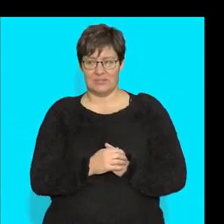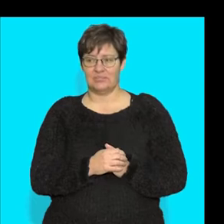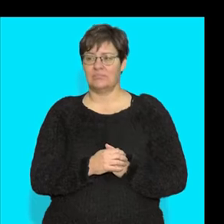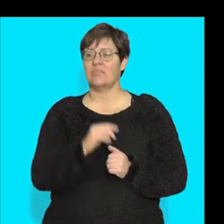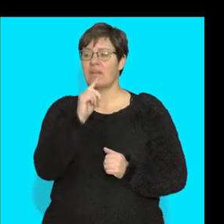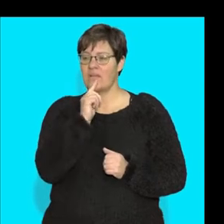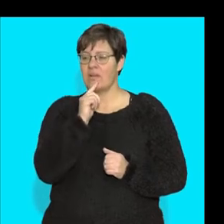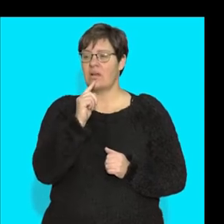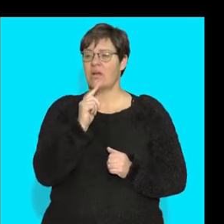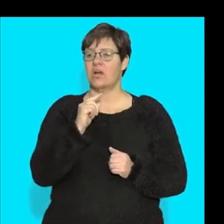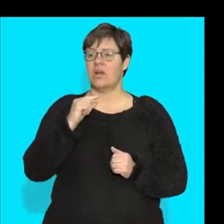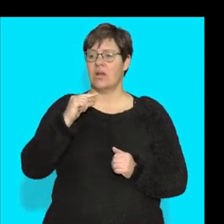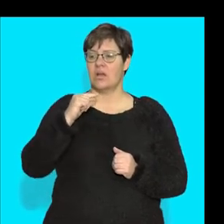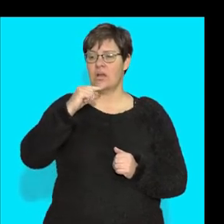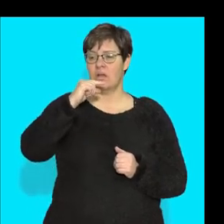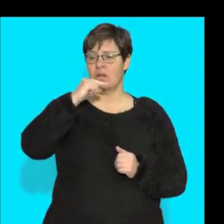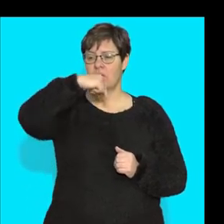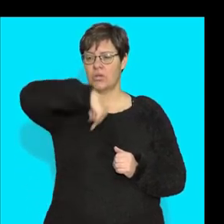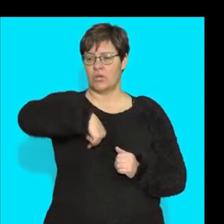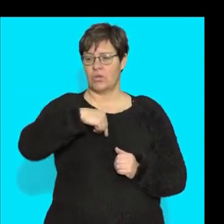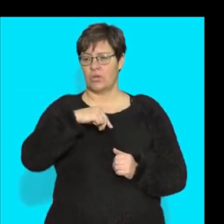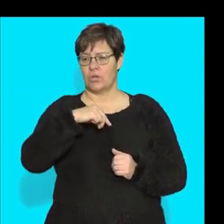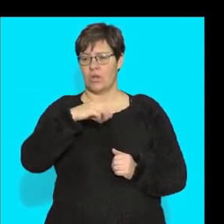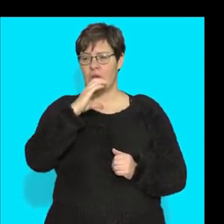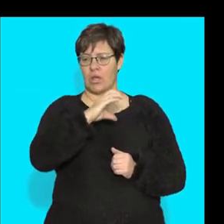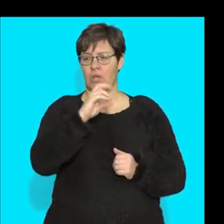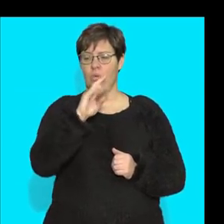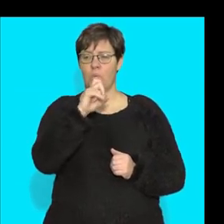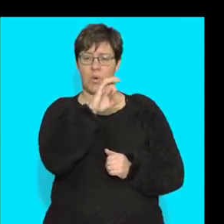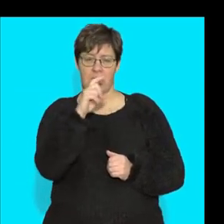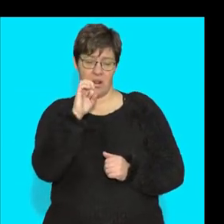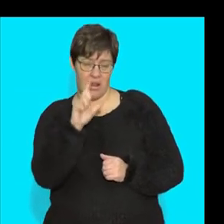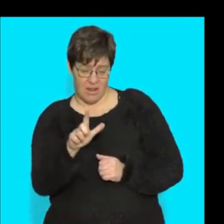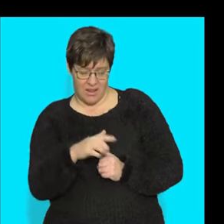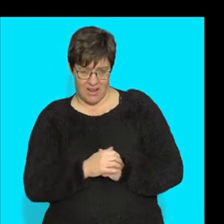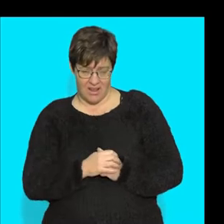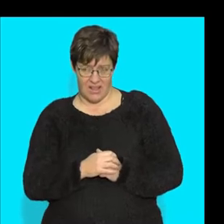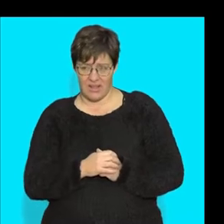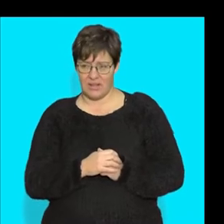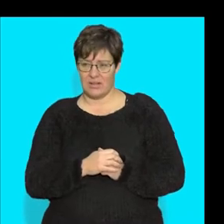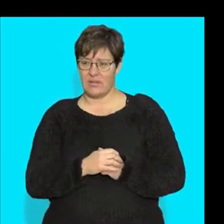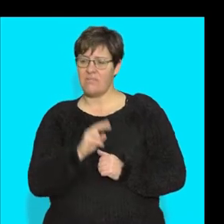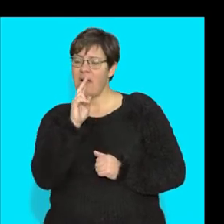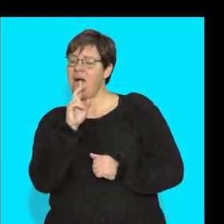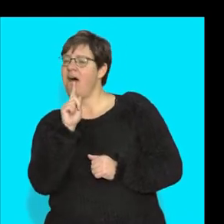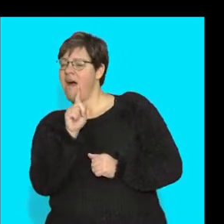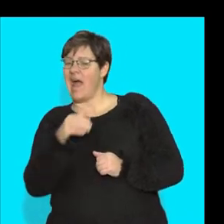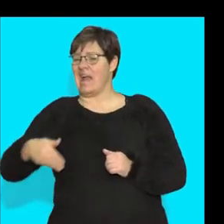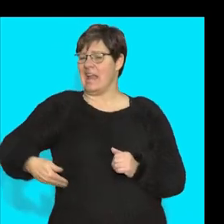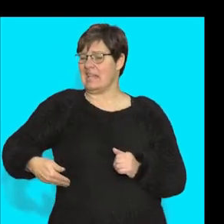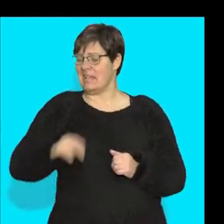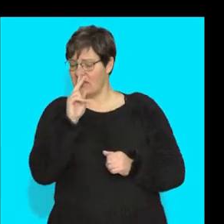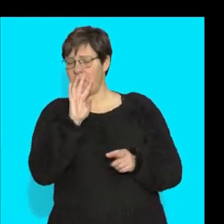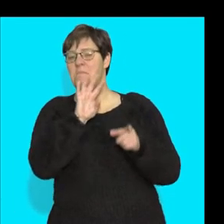to find cuboidal in our glands. All right, you're going to probably find that later on when you look at the